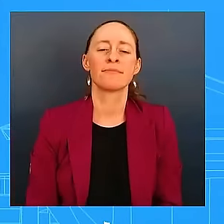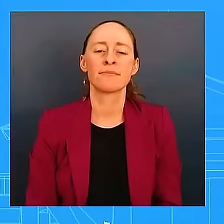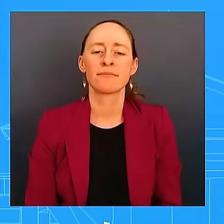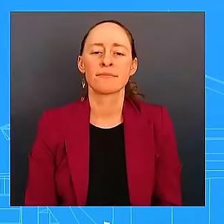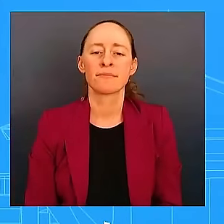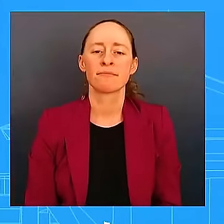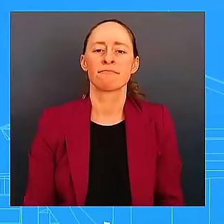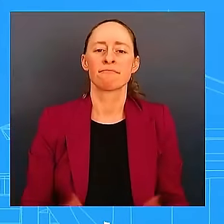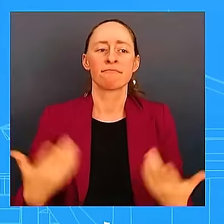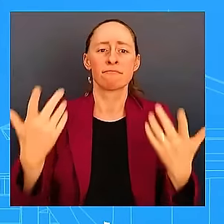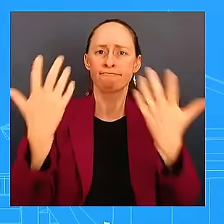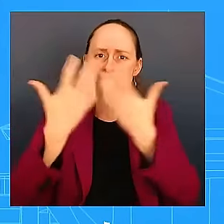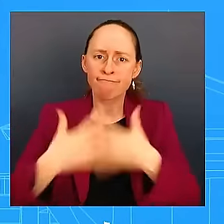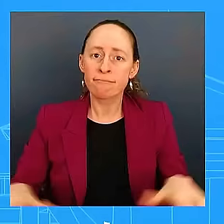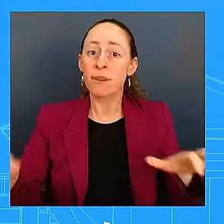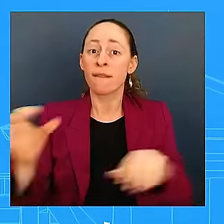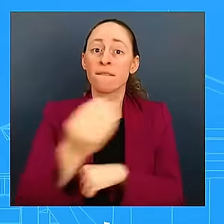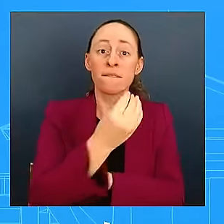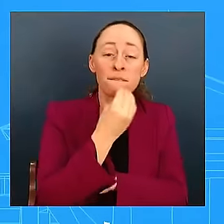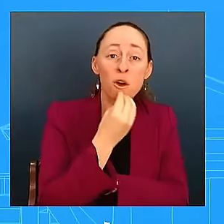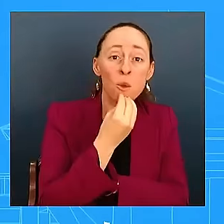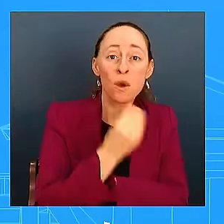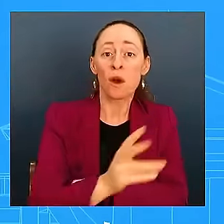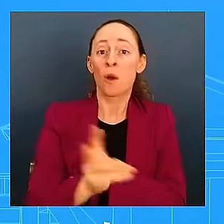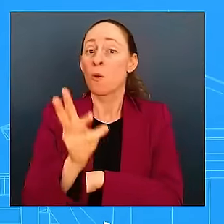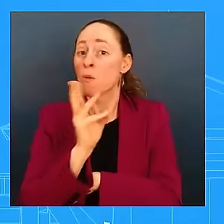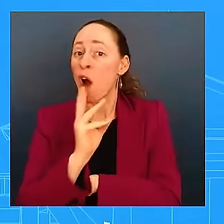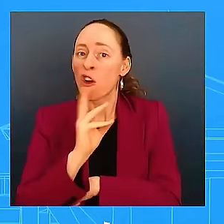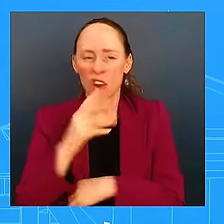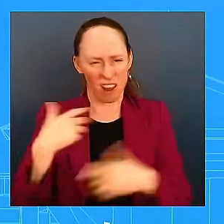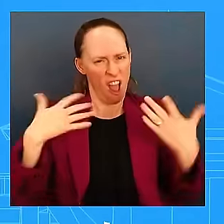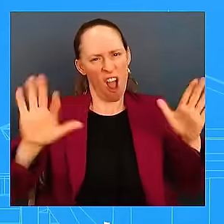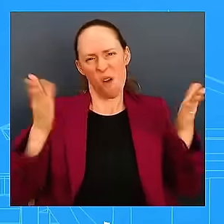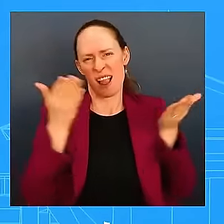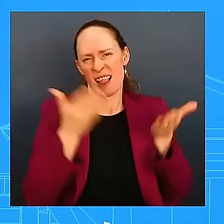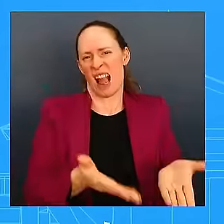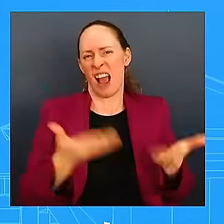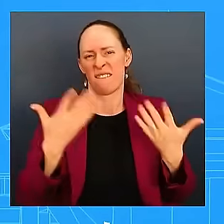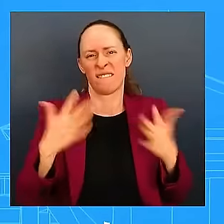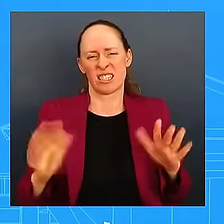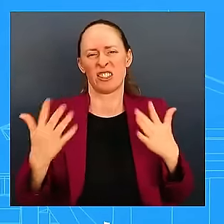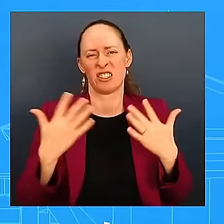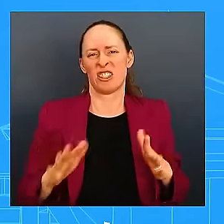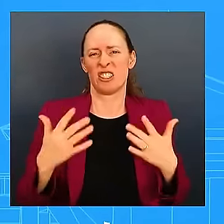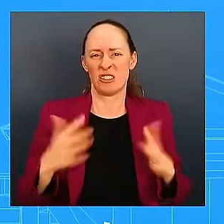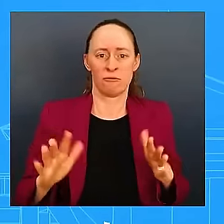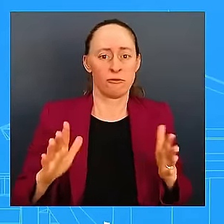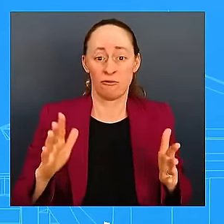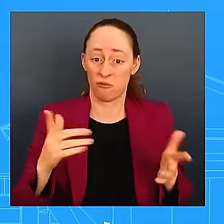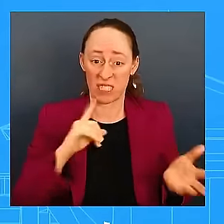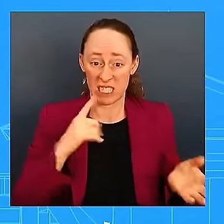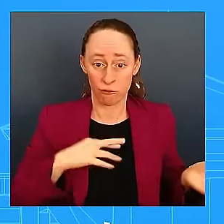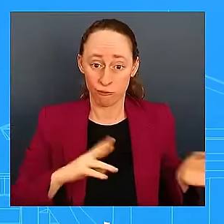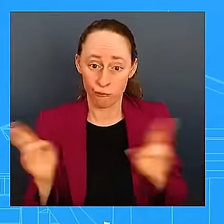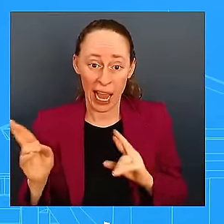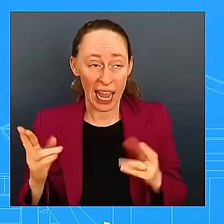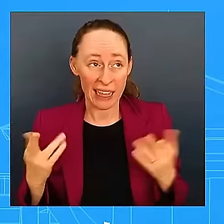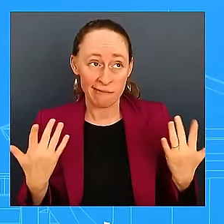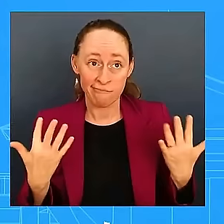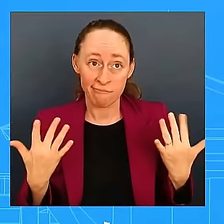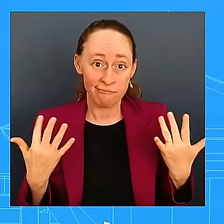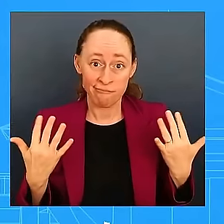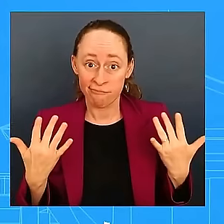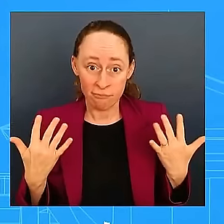deployed to staging locations across the region, and so they are easily accessible and movable post-storm. And the Red Cross is